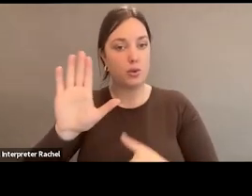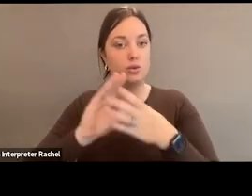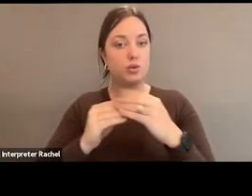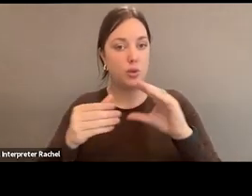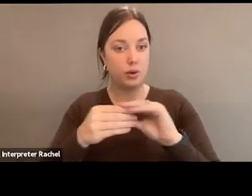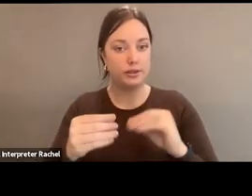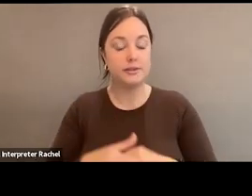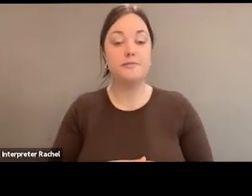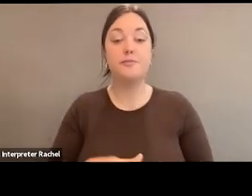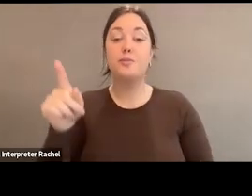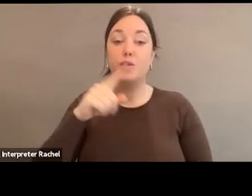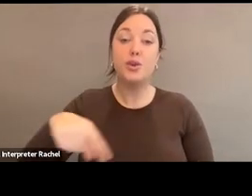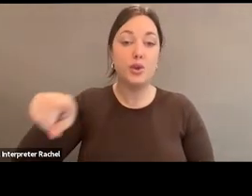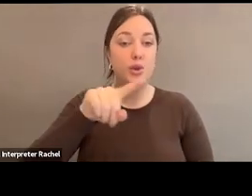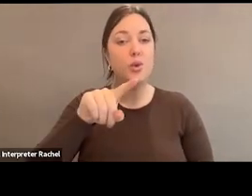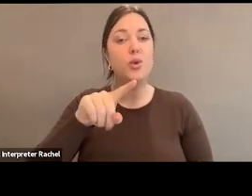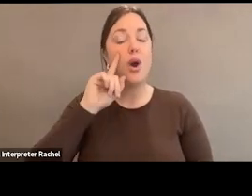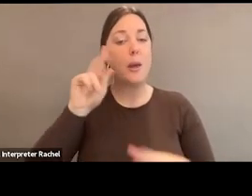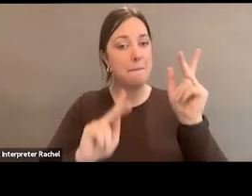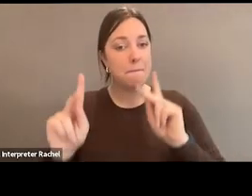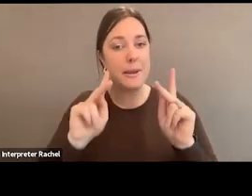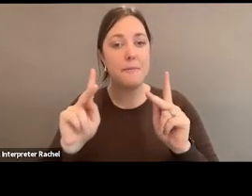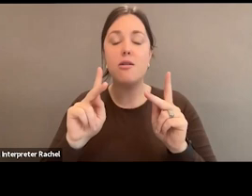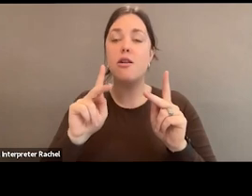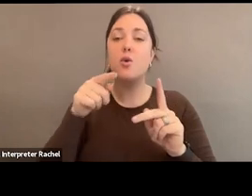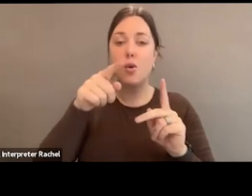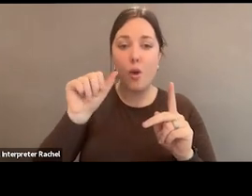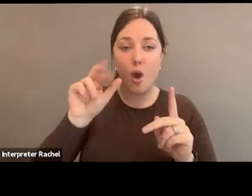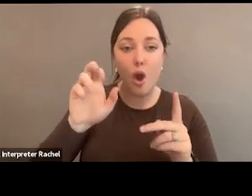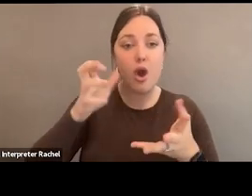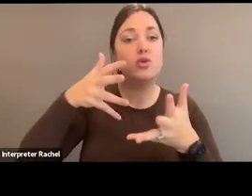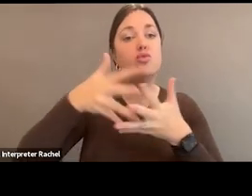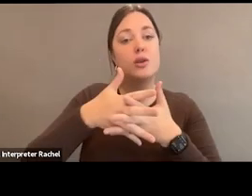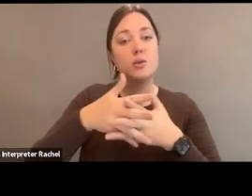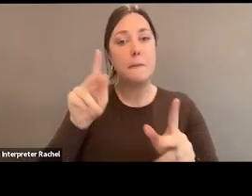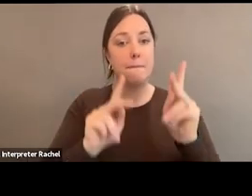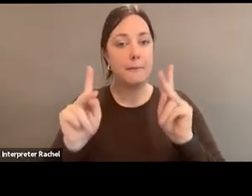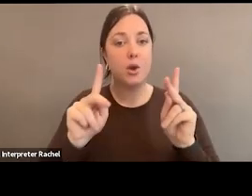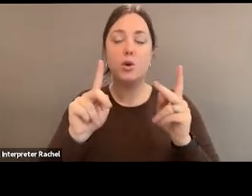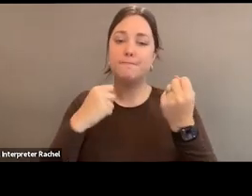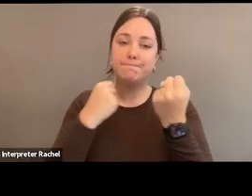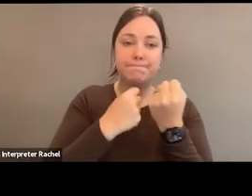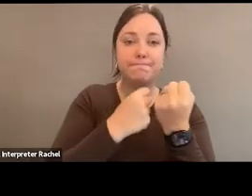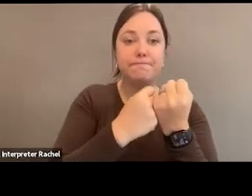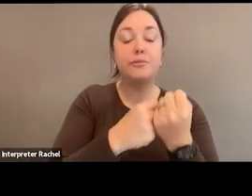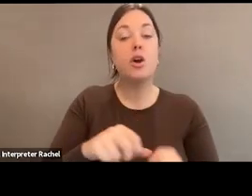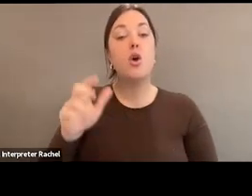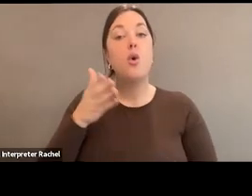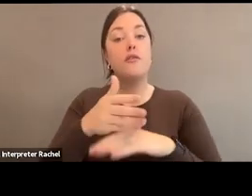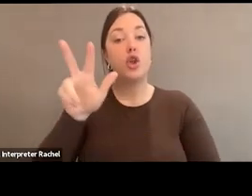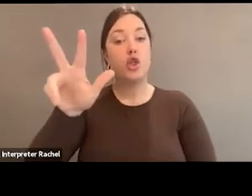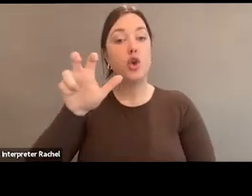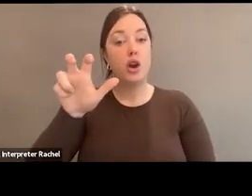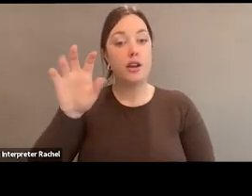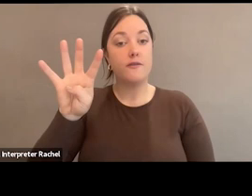that because you all are really the constituents. You're those grassroots community influencers out there. There are over 435 congressional districts,